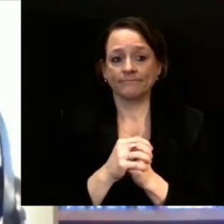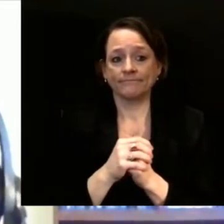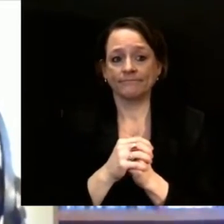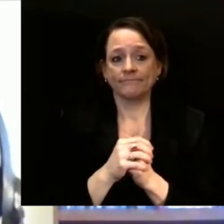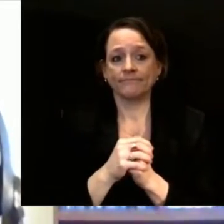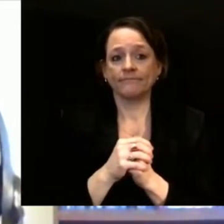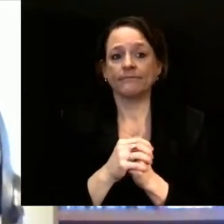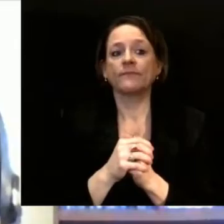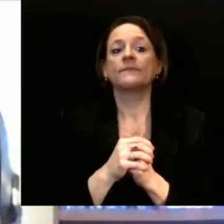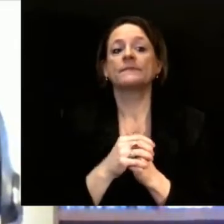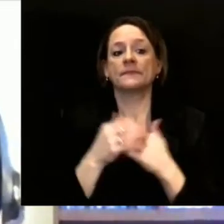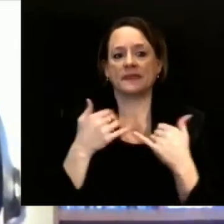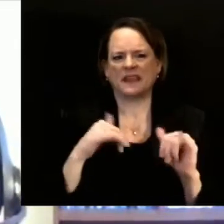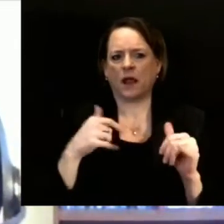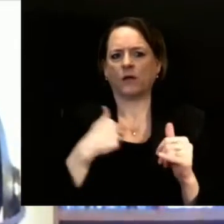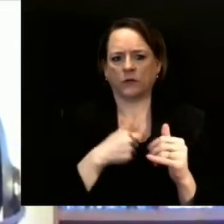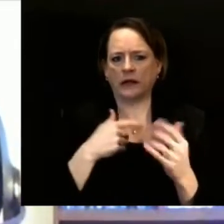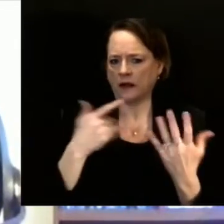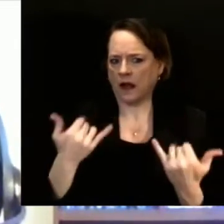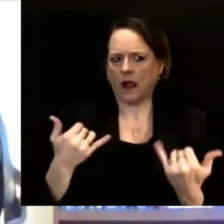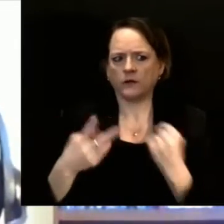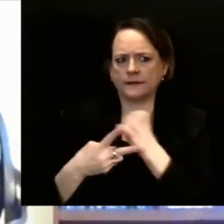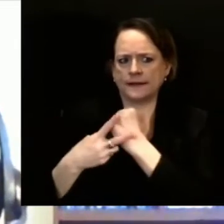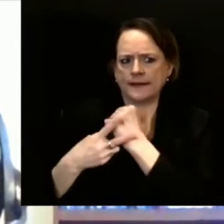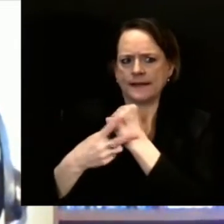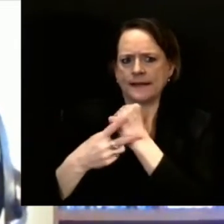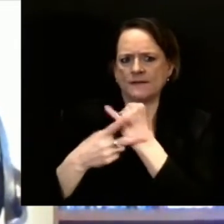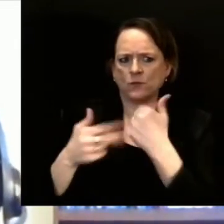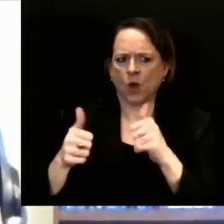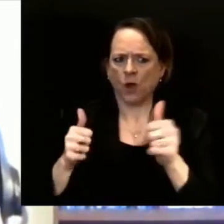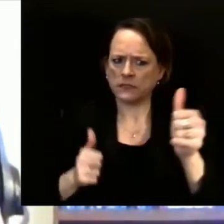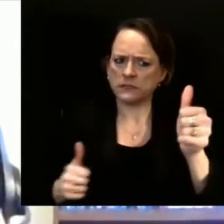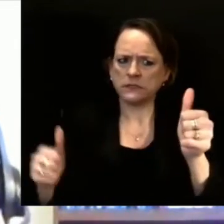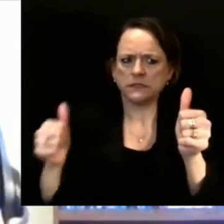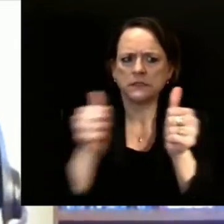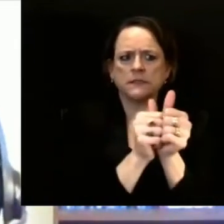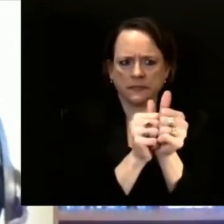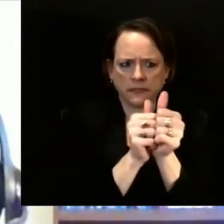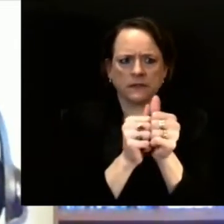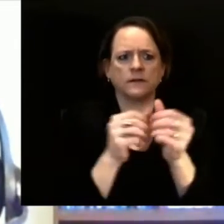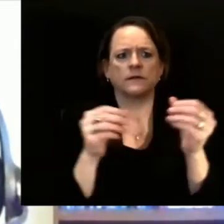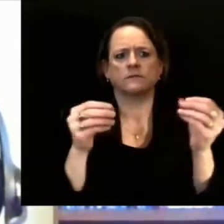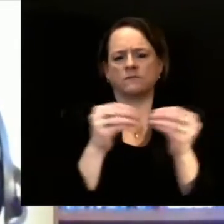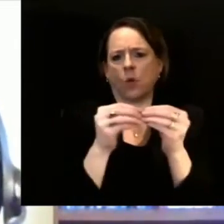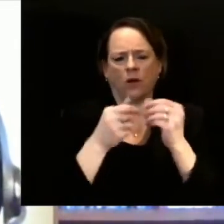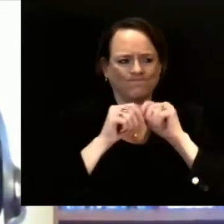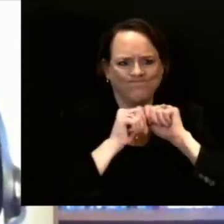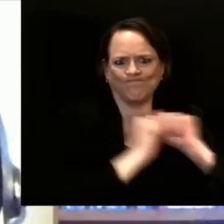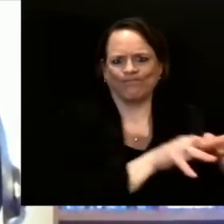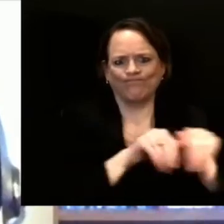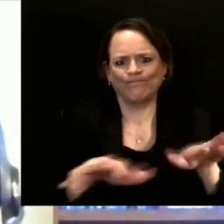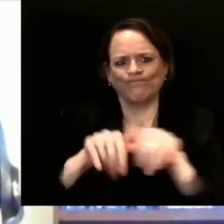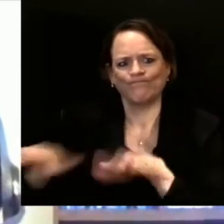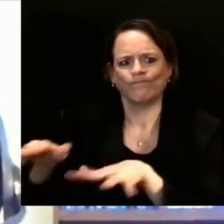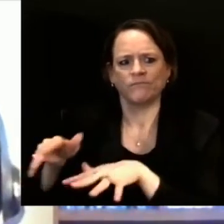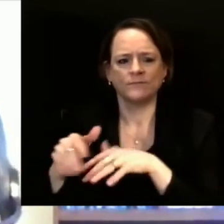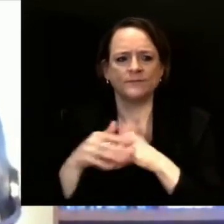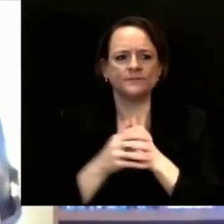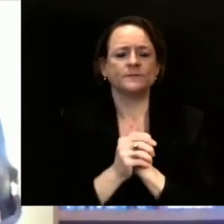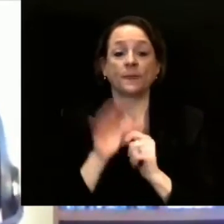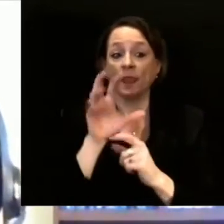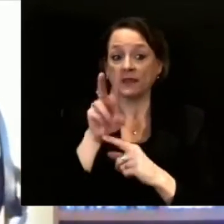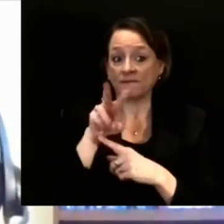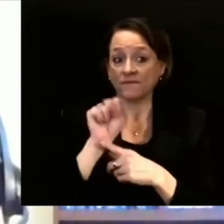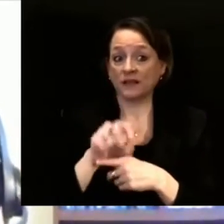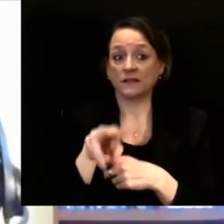And what we're doing about that is CVS and Walgreens are now moving into assisted living facilities. We are